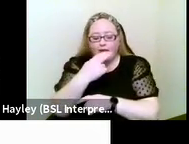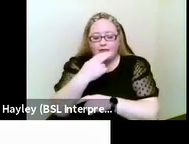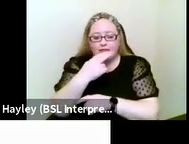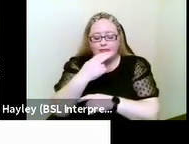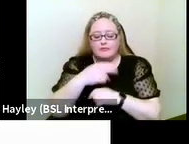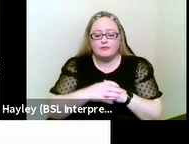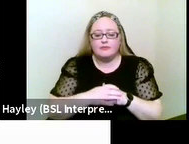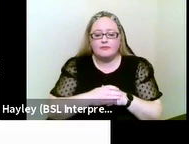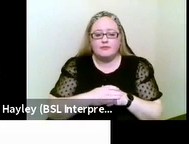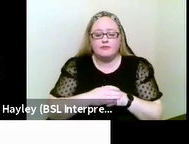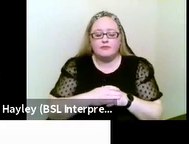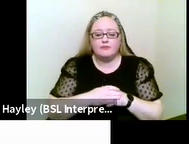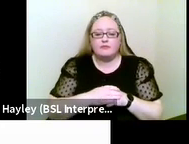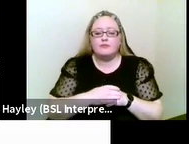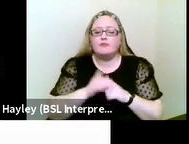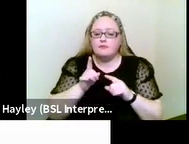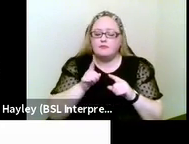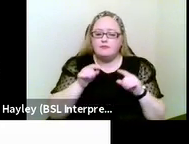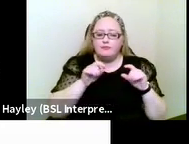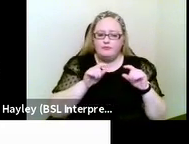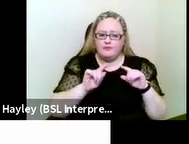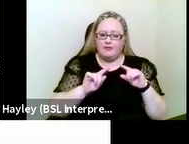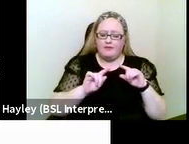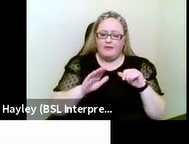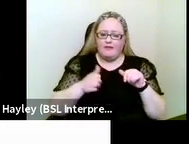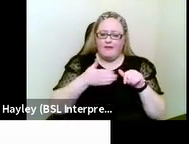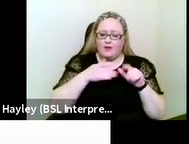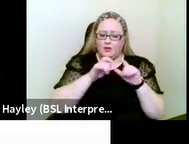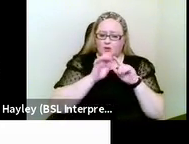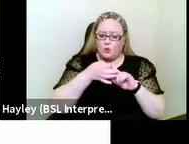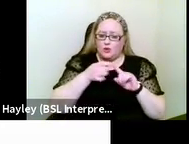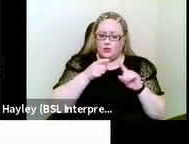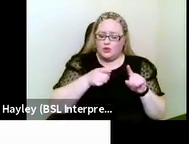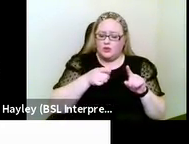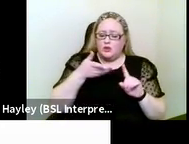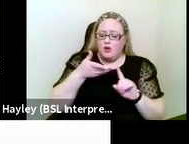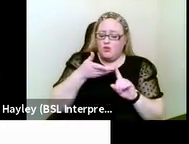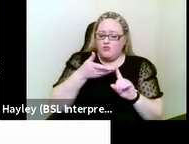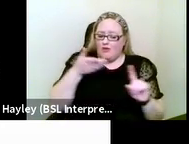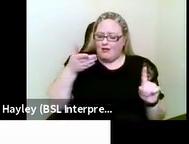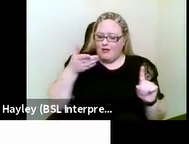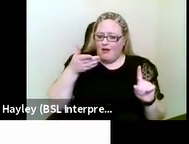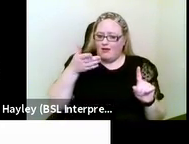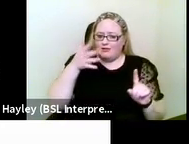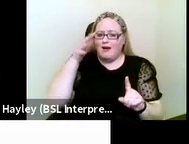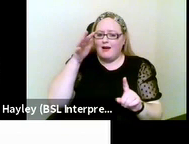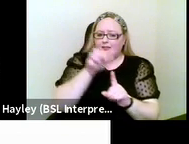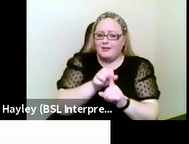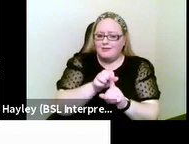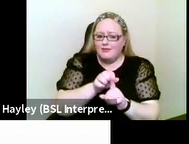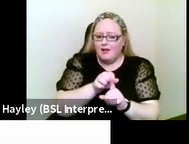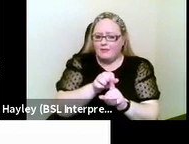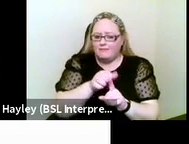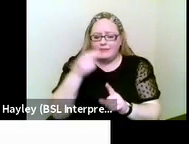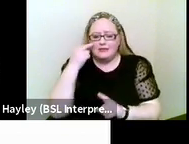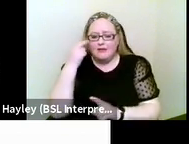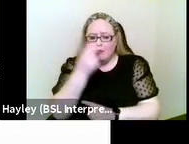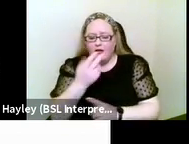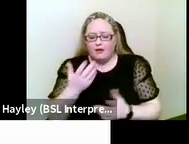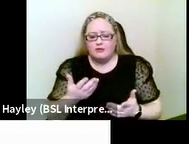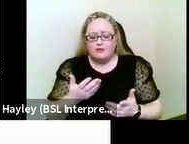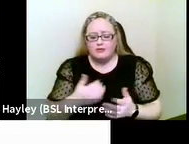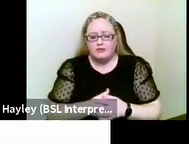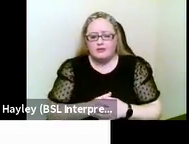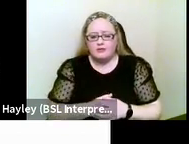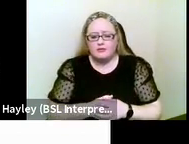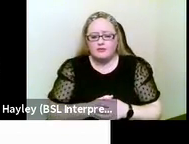So let's go back to that first point I mentioned, recognize and identify deafblindness. If